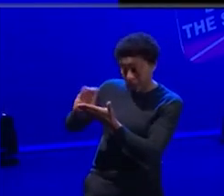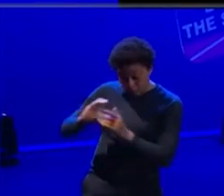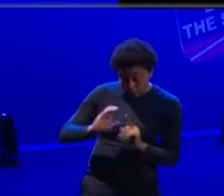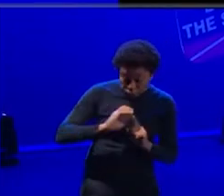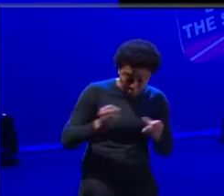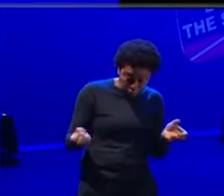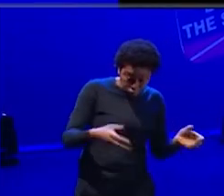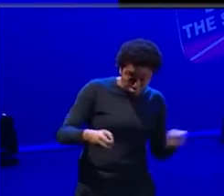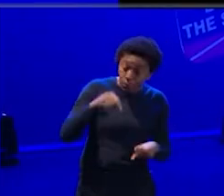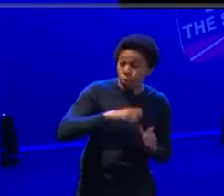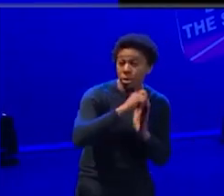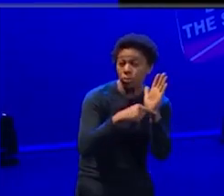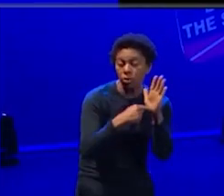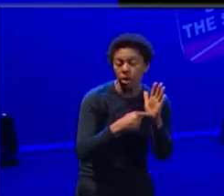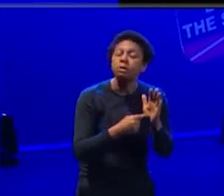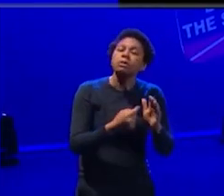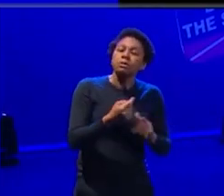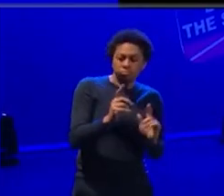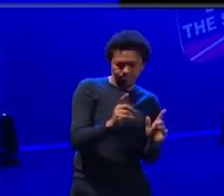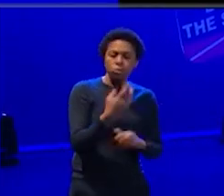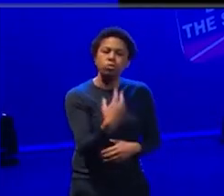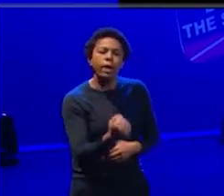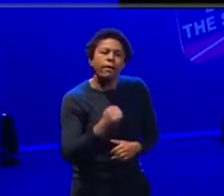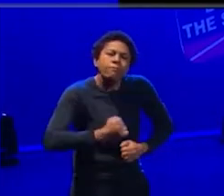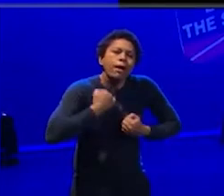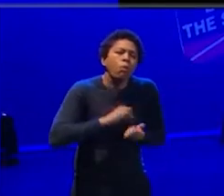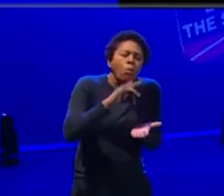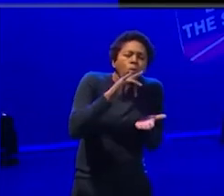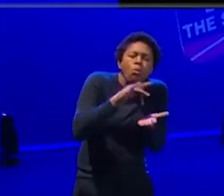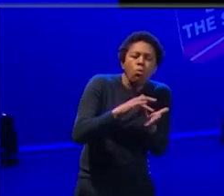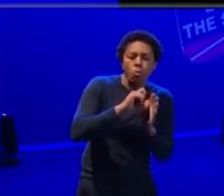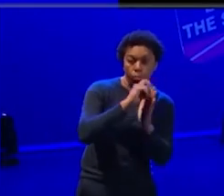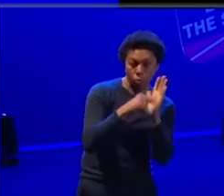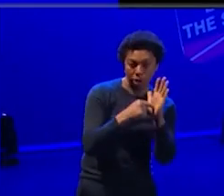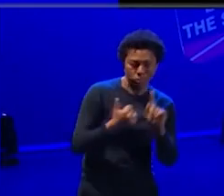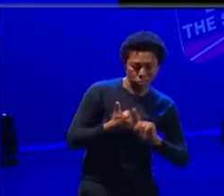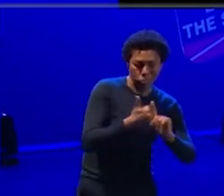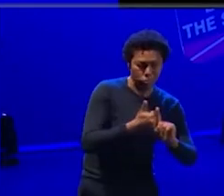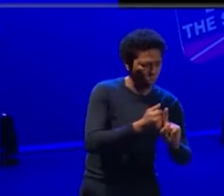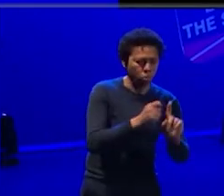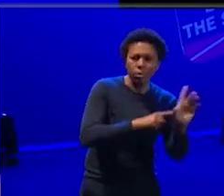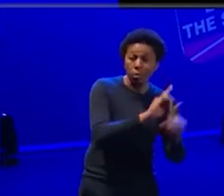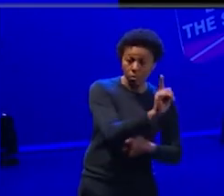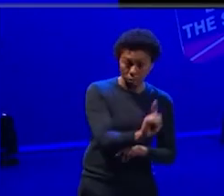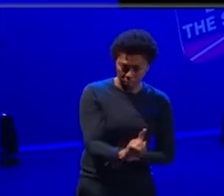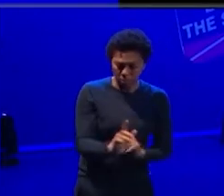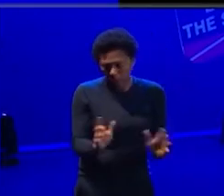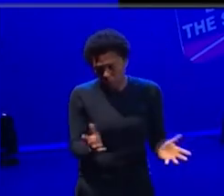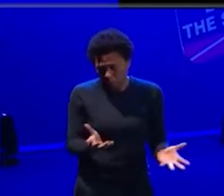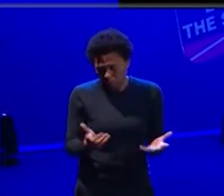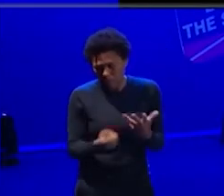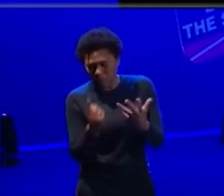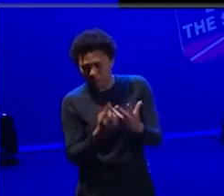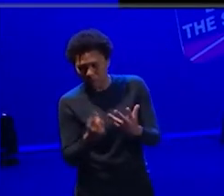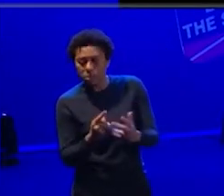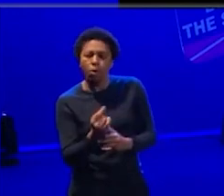we have, we have our existing core programmes to support people as well. So if we have gone in and done, um, some work specifically on